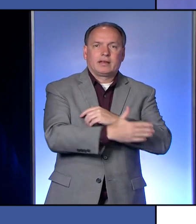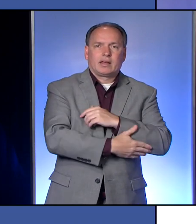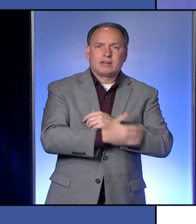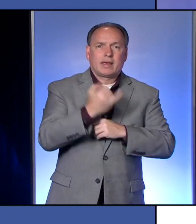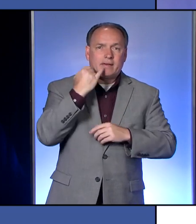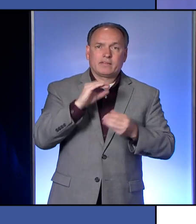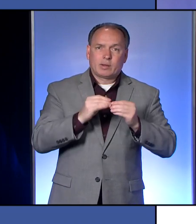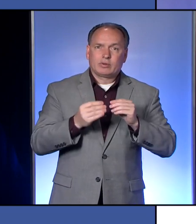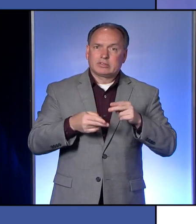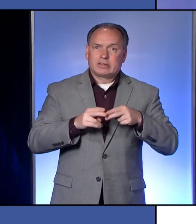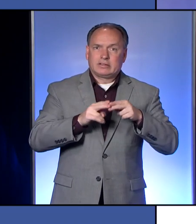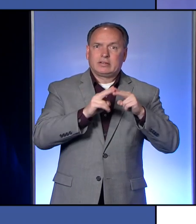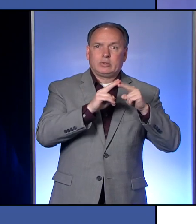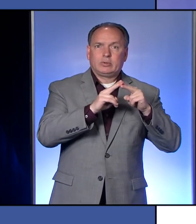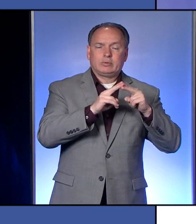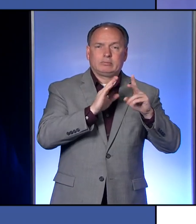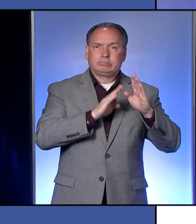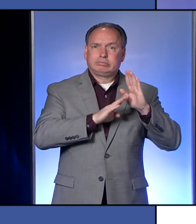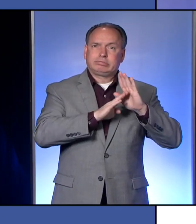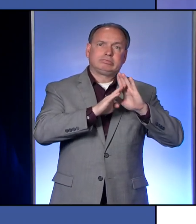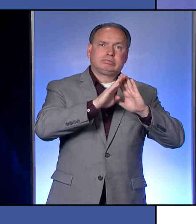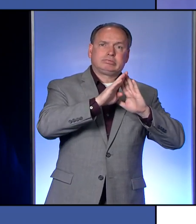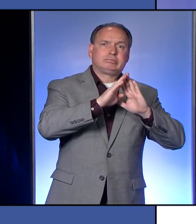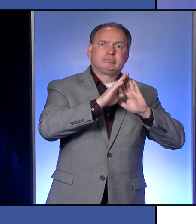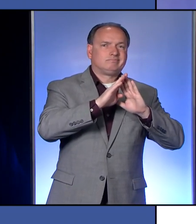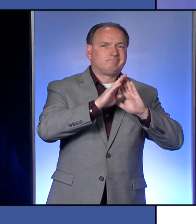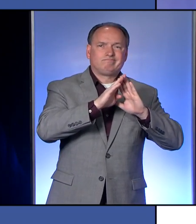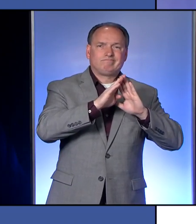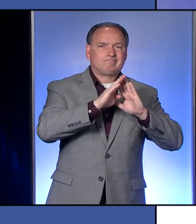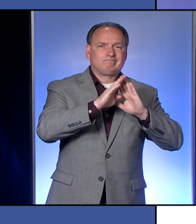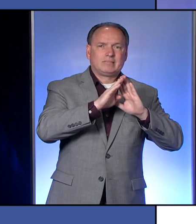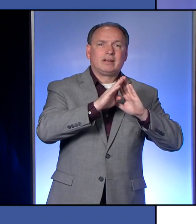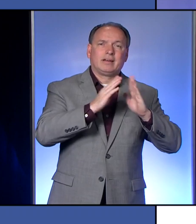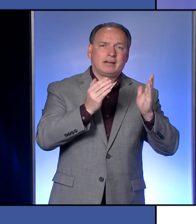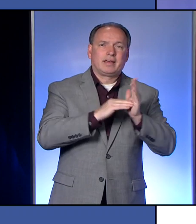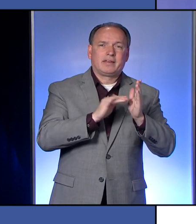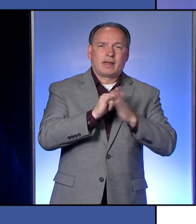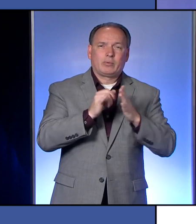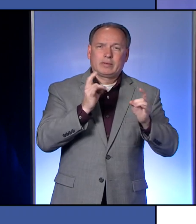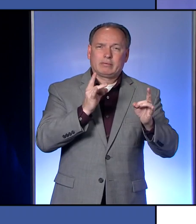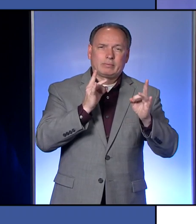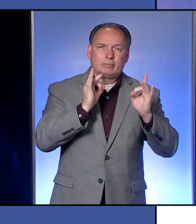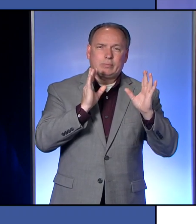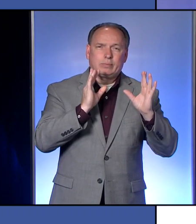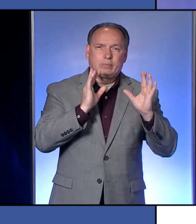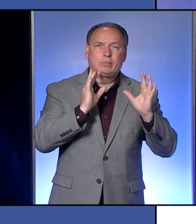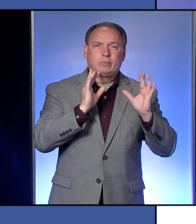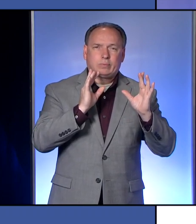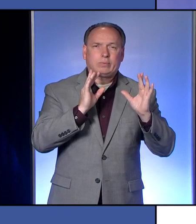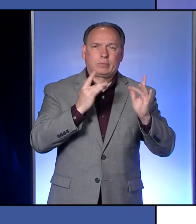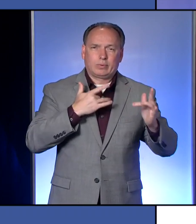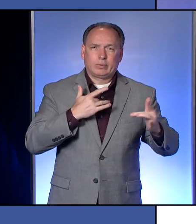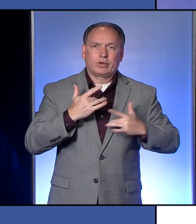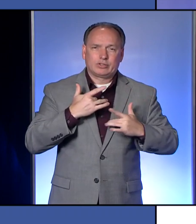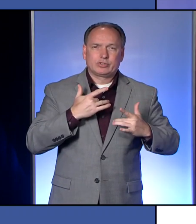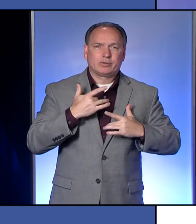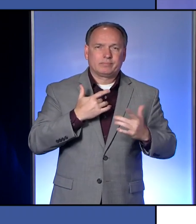If these numbers continued on in the trajectory that they're at, again, that would be very, very, very concerning.